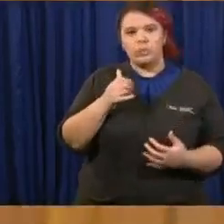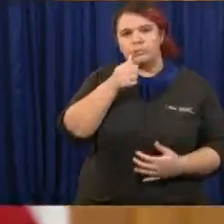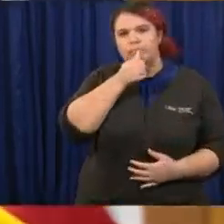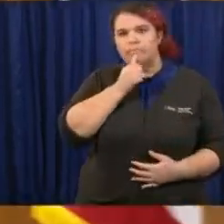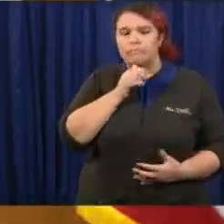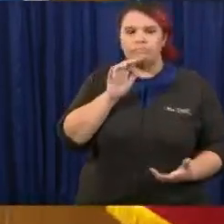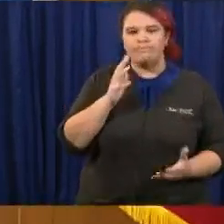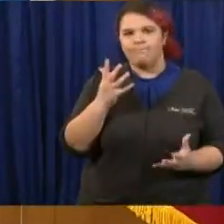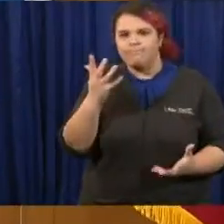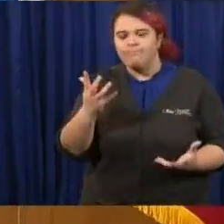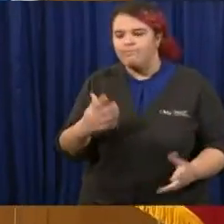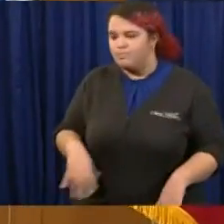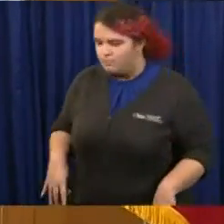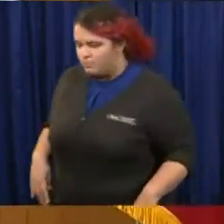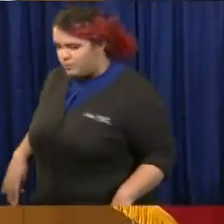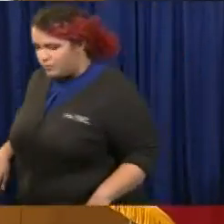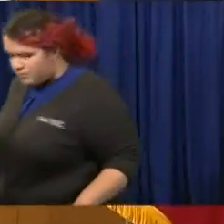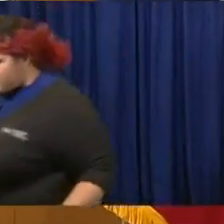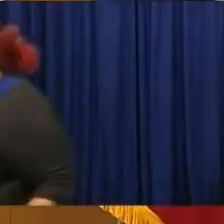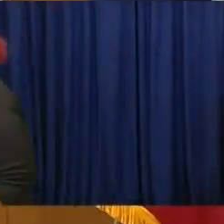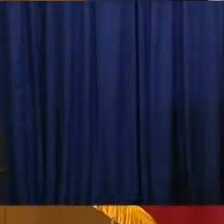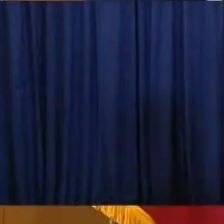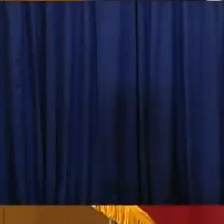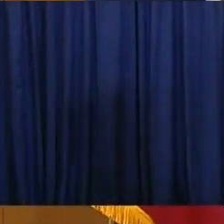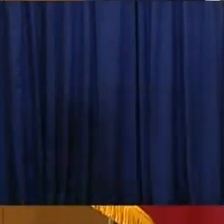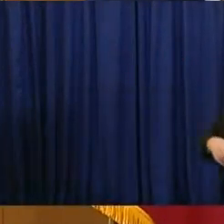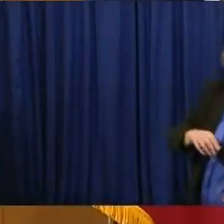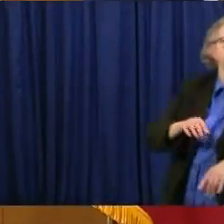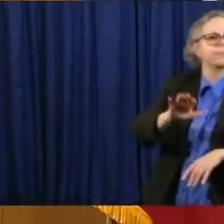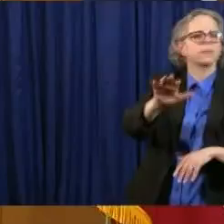We have, and we're working on it.